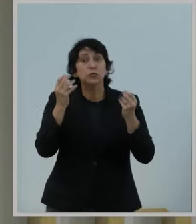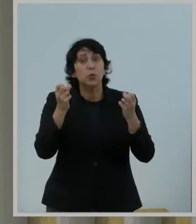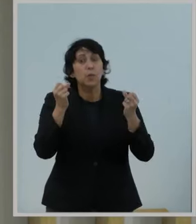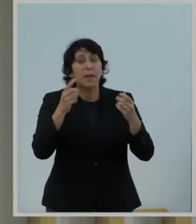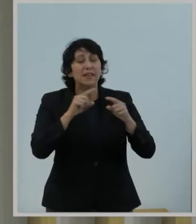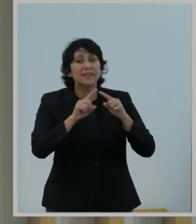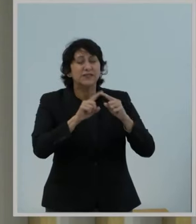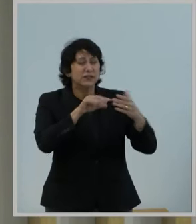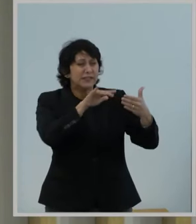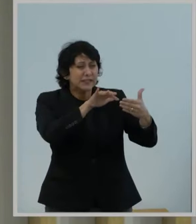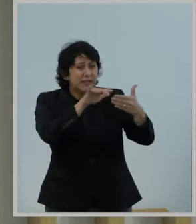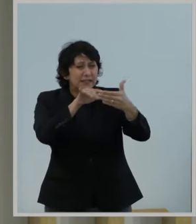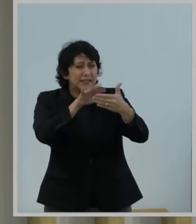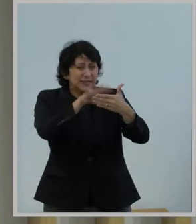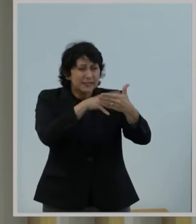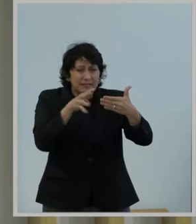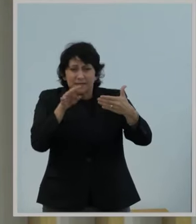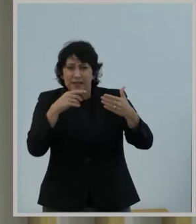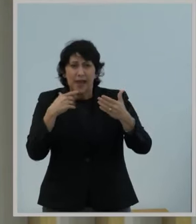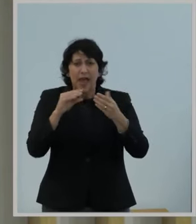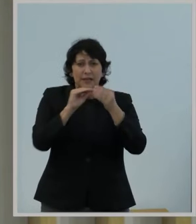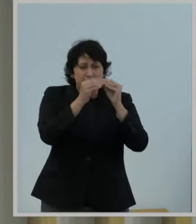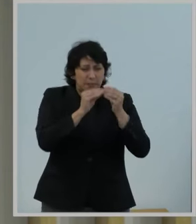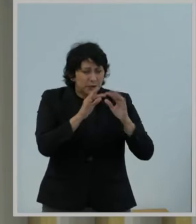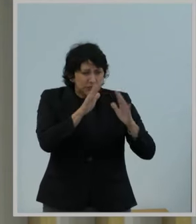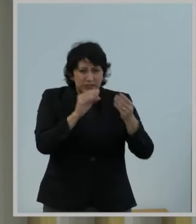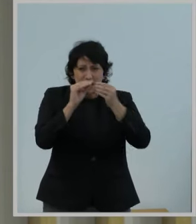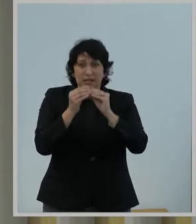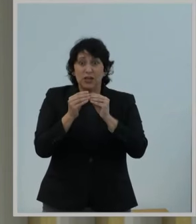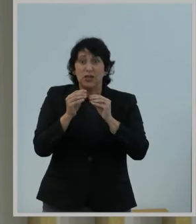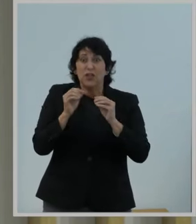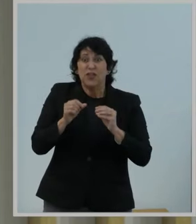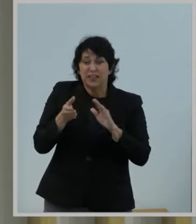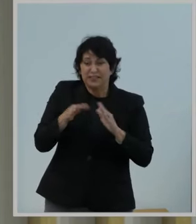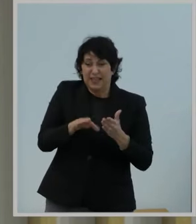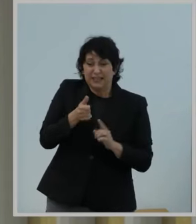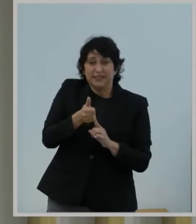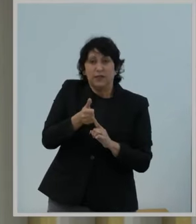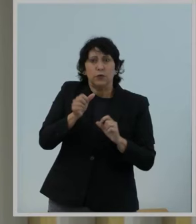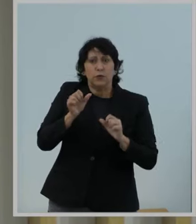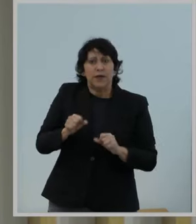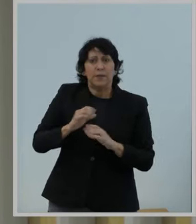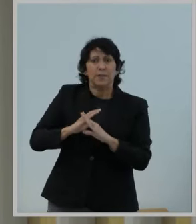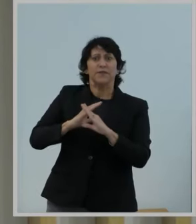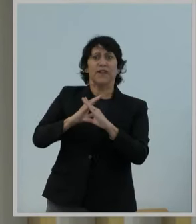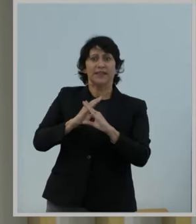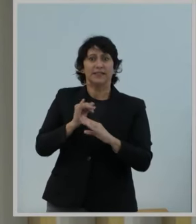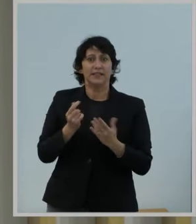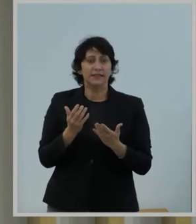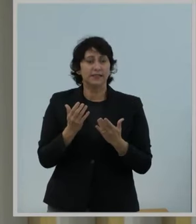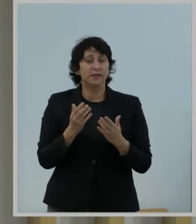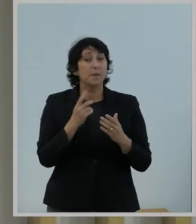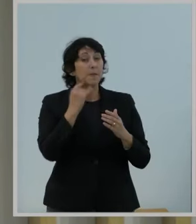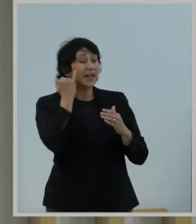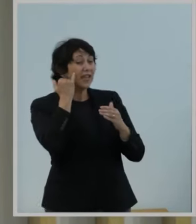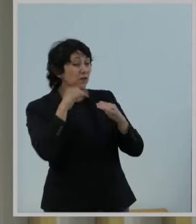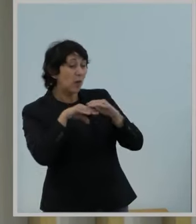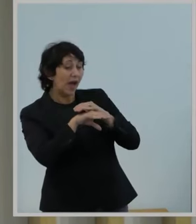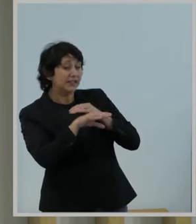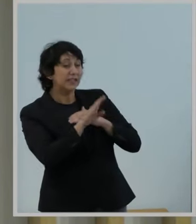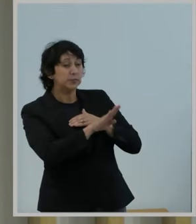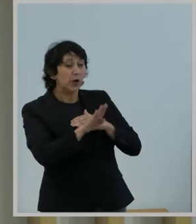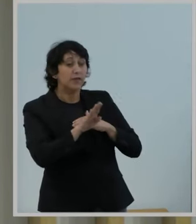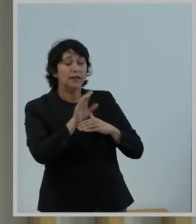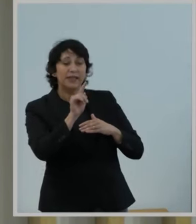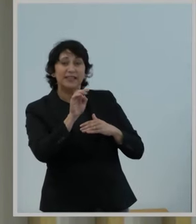show that most pregnancy-related deaths are preventable. And what's more, access to broadband-enabled solutions like